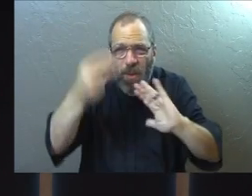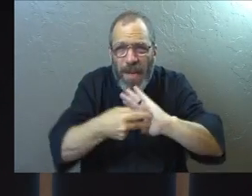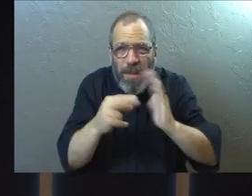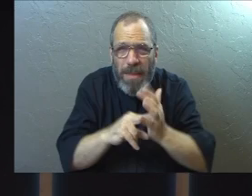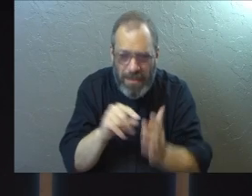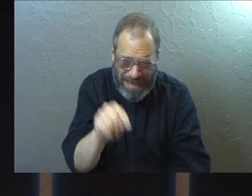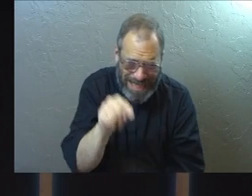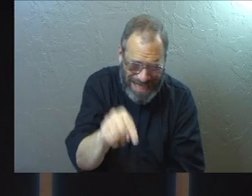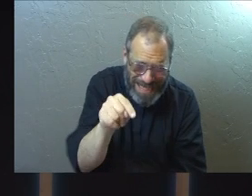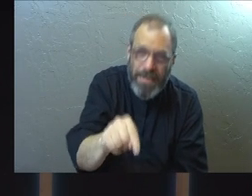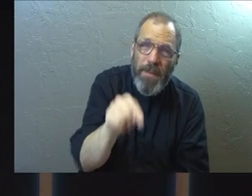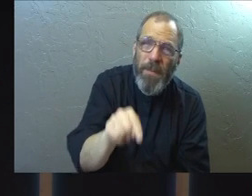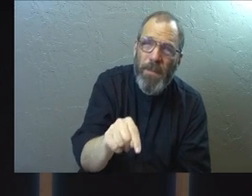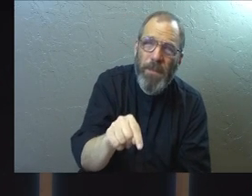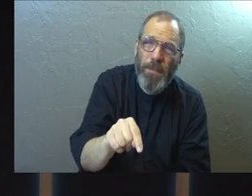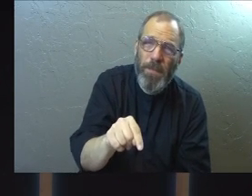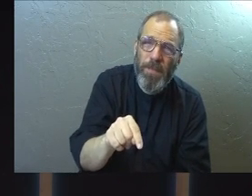there?